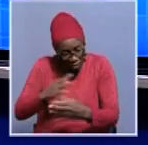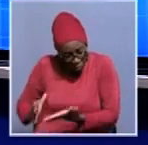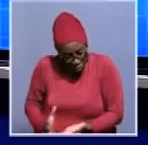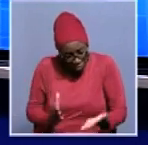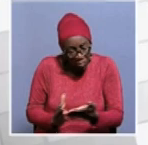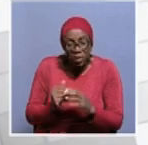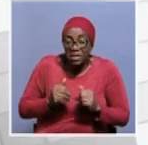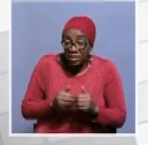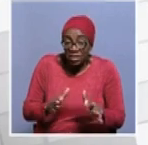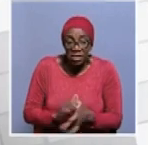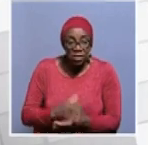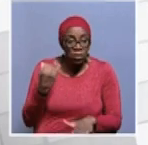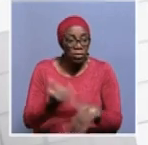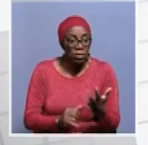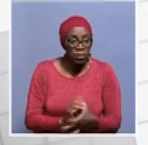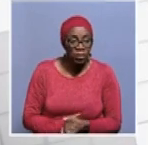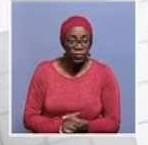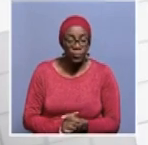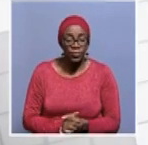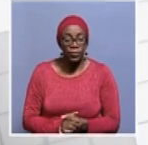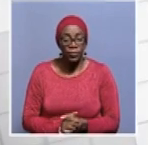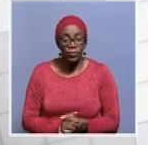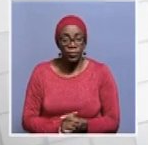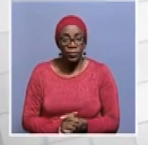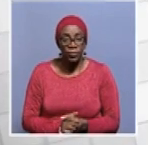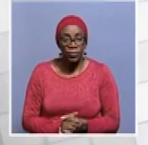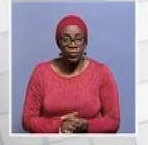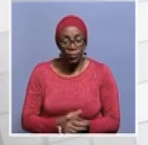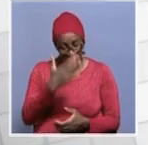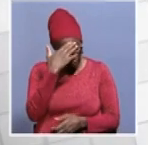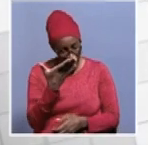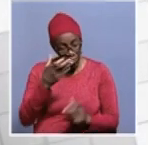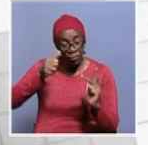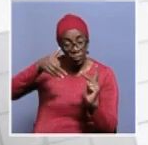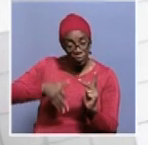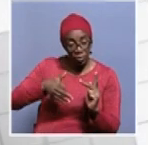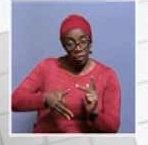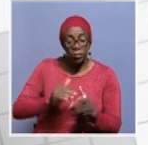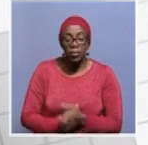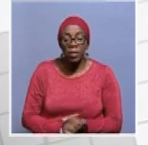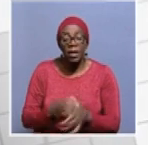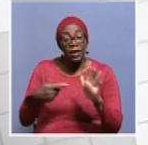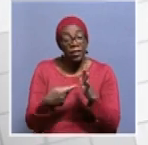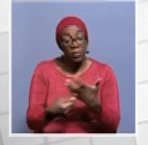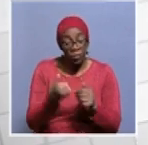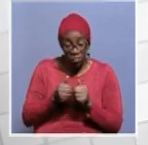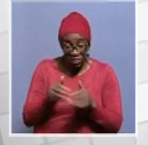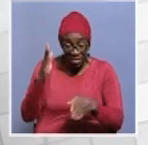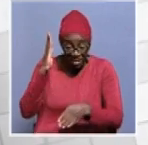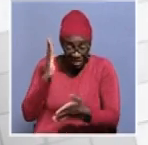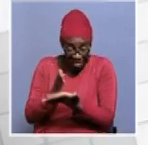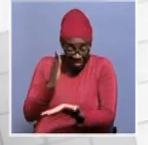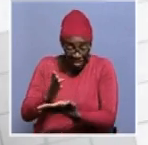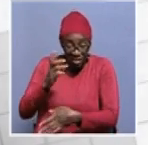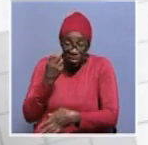yes good afternoon olivia um the program will start exactly at two o'clock we